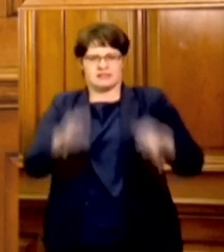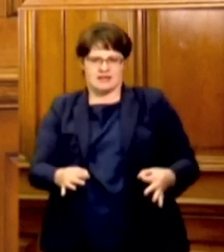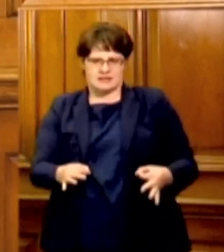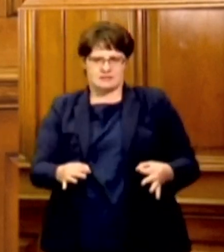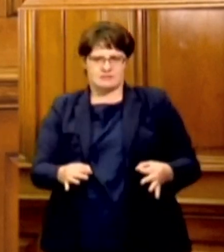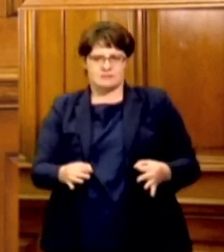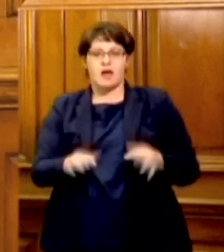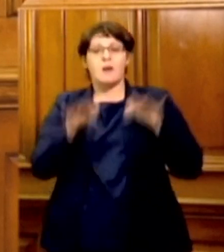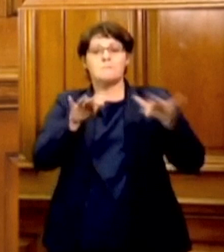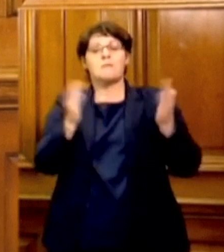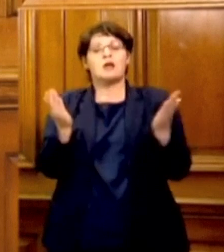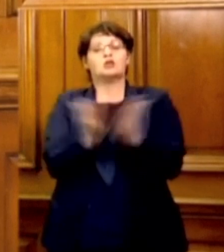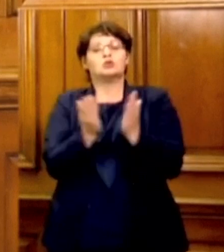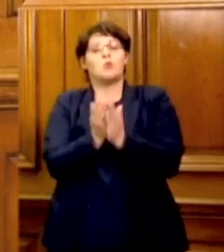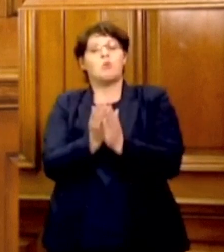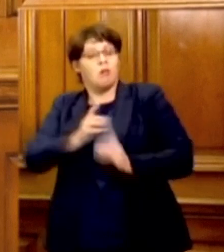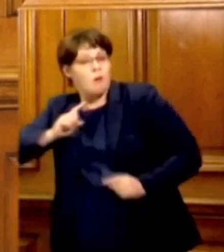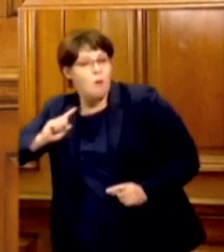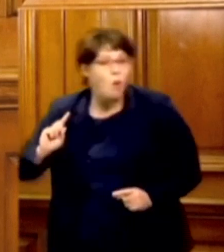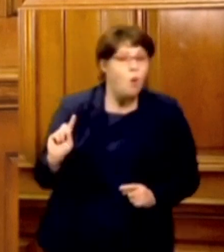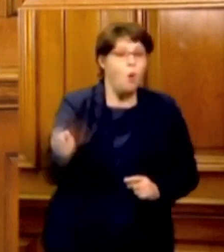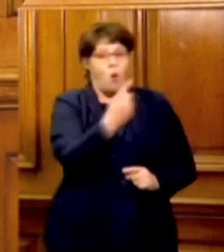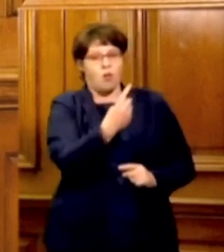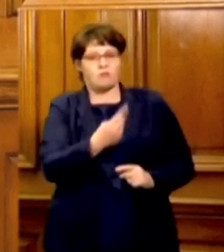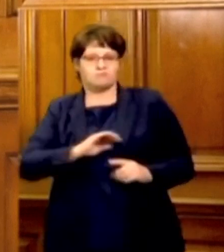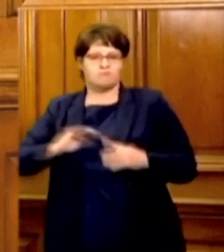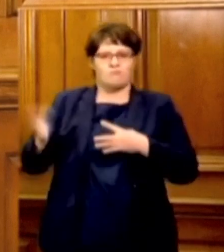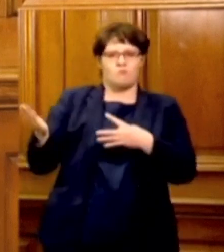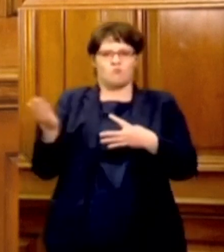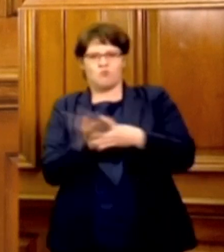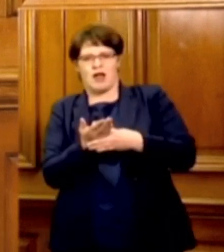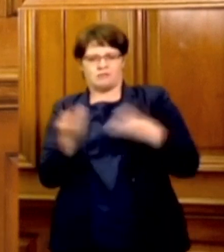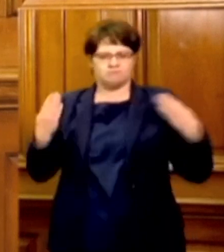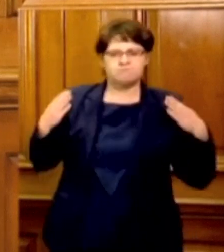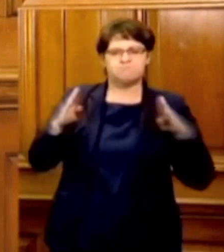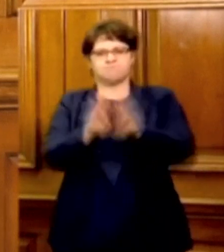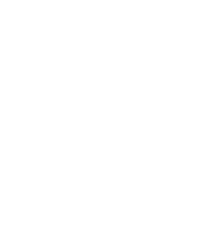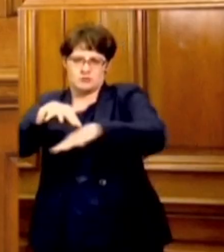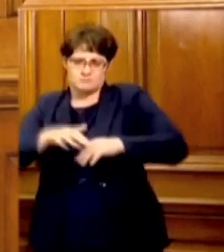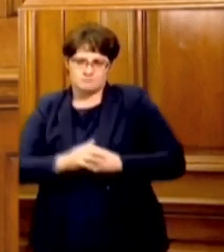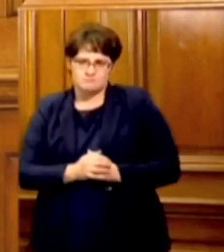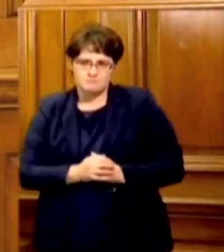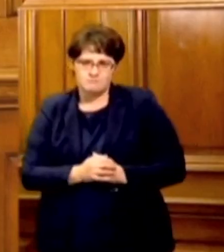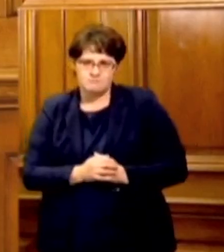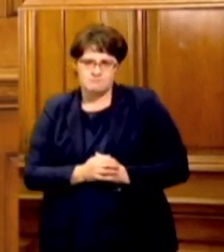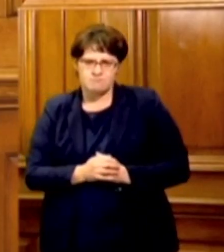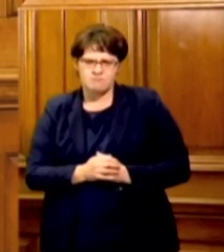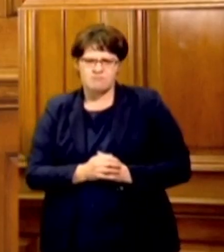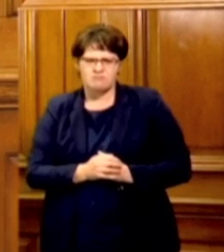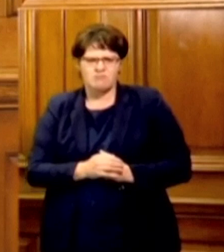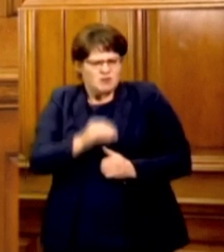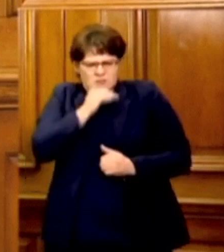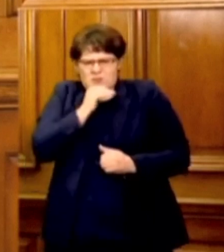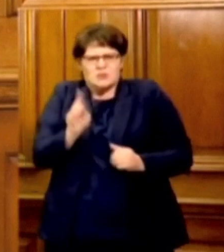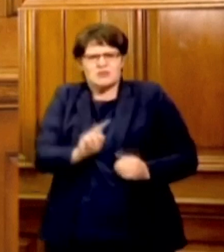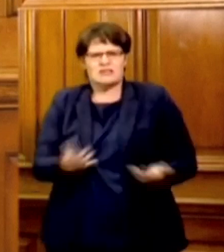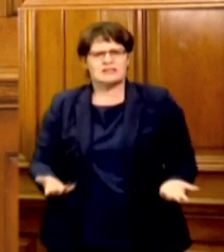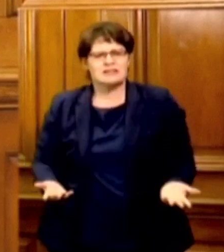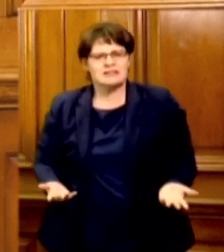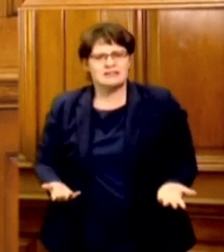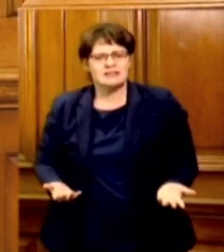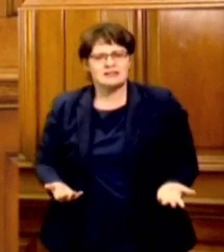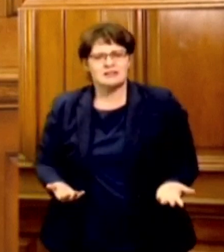all public schools should take a break for the next four weeks. This means that schools